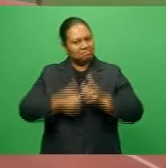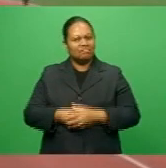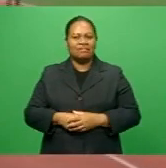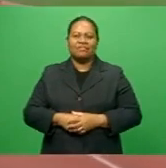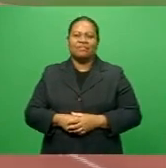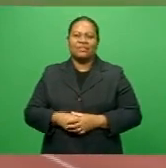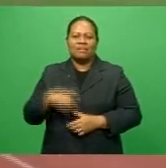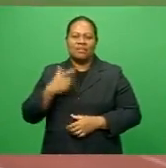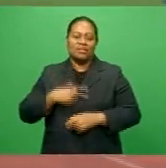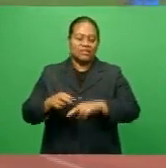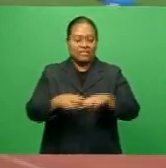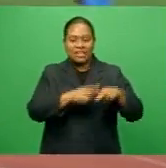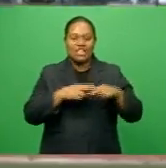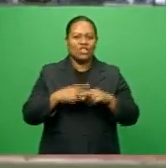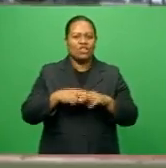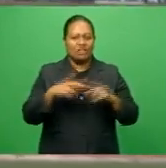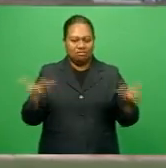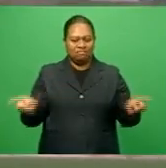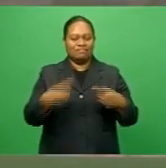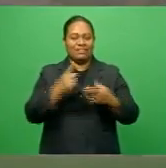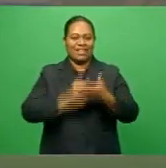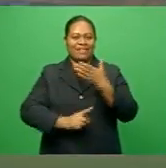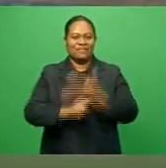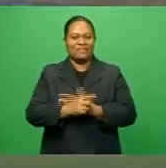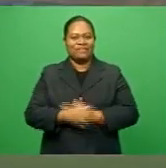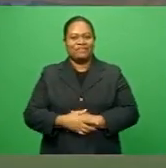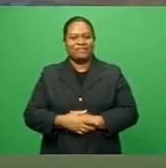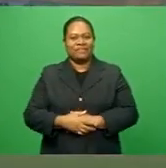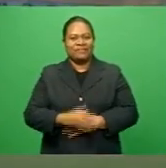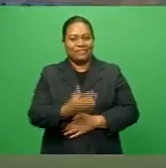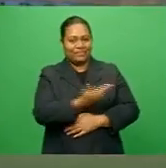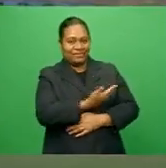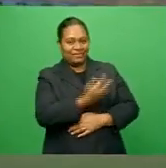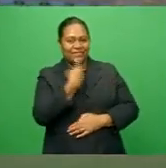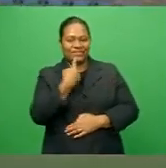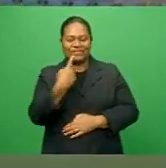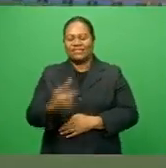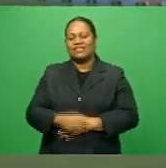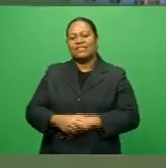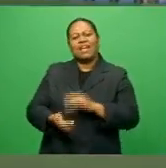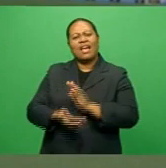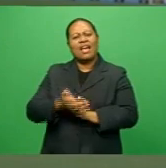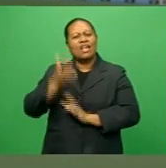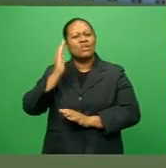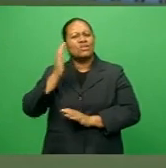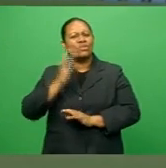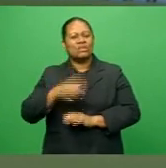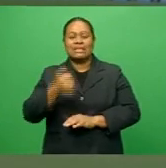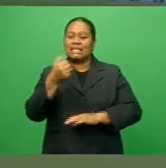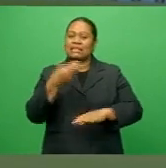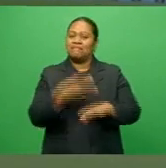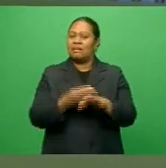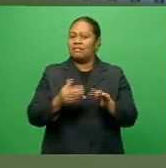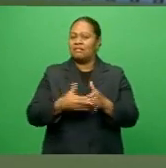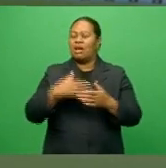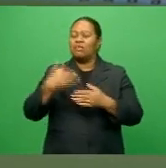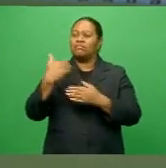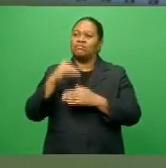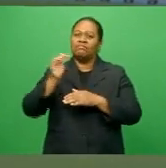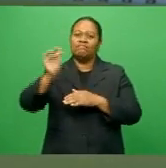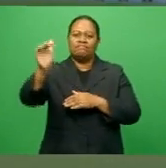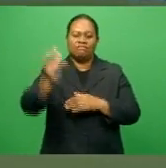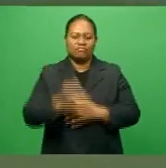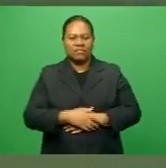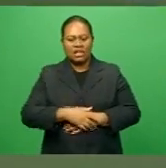up to the Fiji Finals. Especially for secondary school students, Koki is another six months away. We're